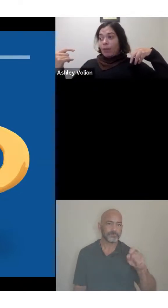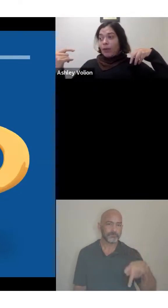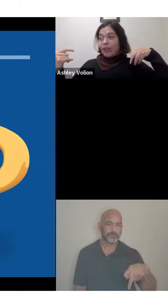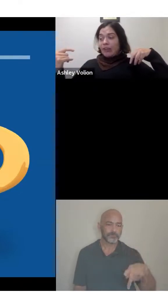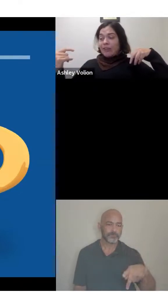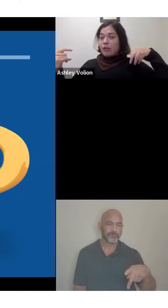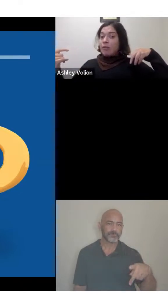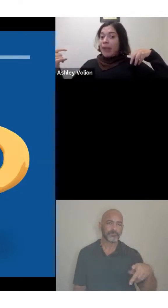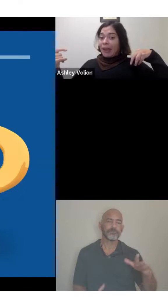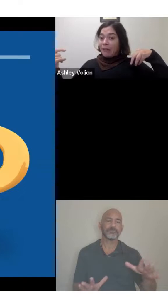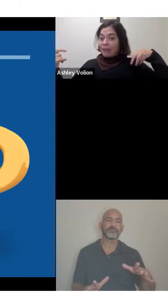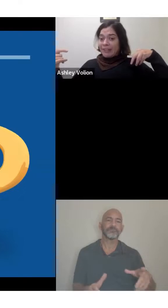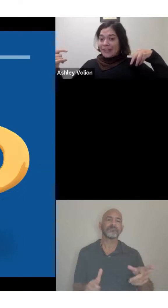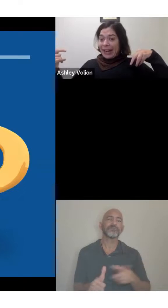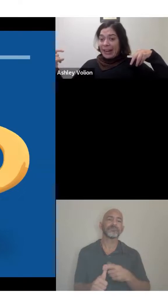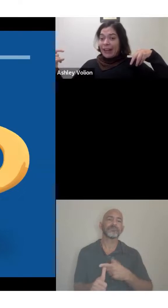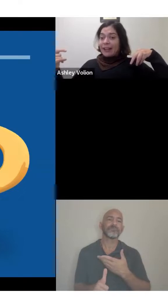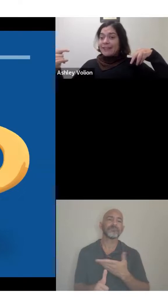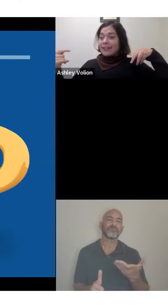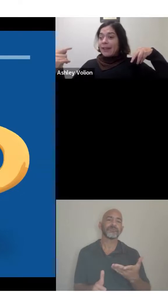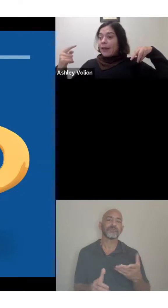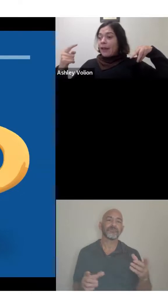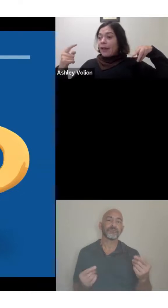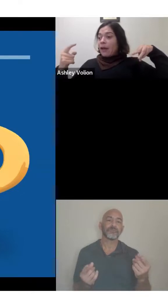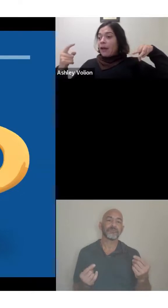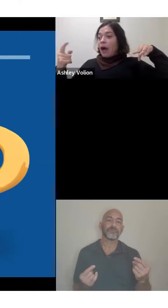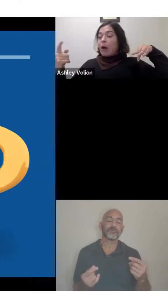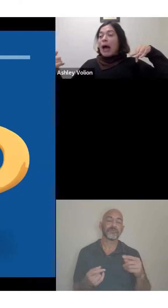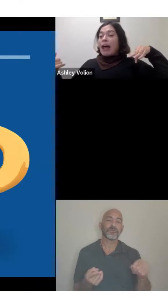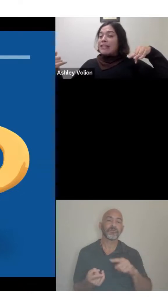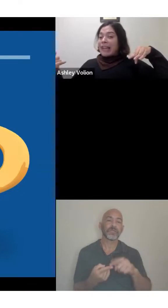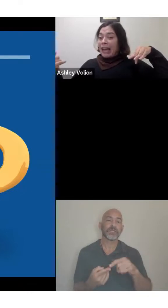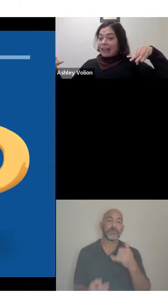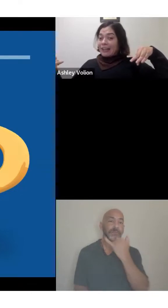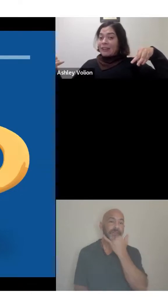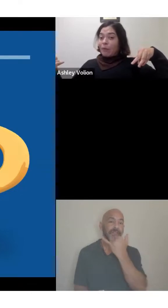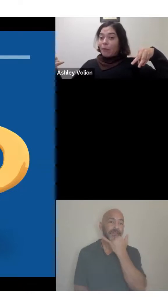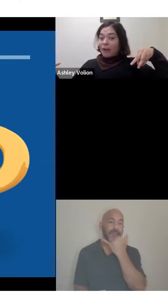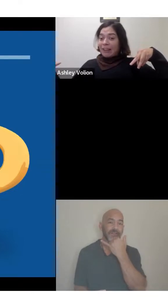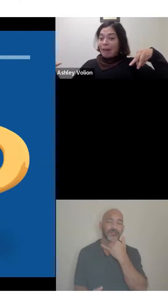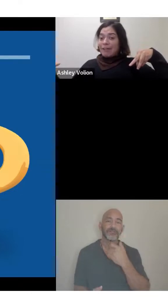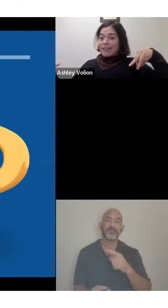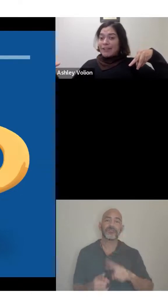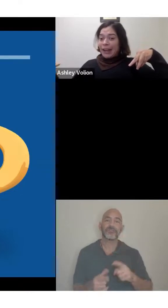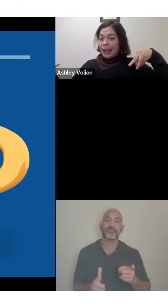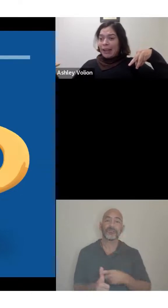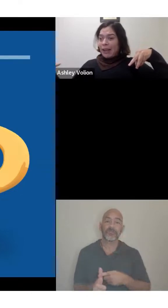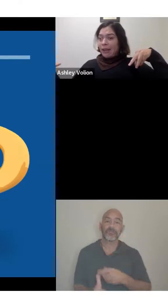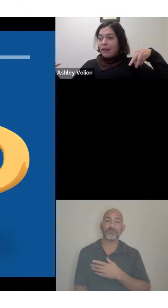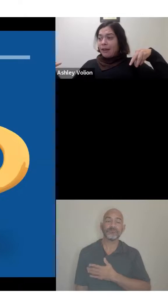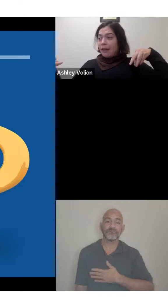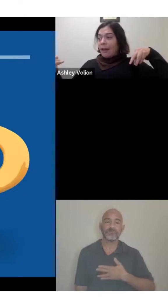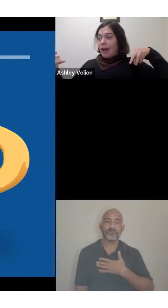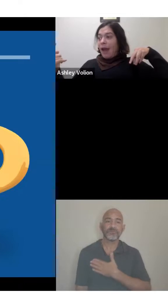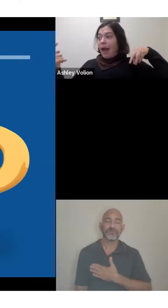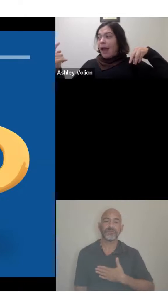when you do make a mistake is apologize for that mistake,